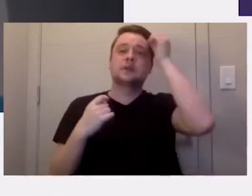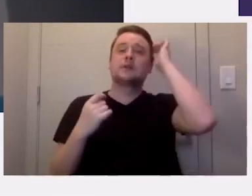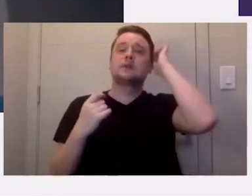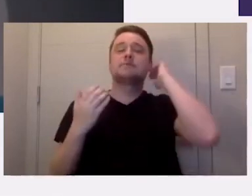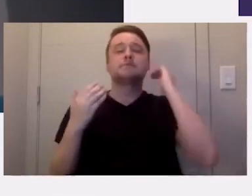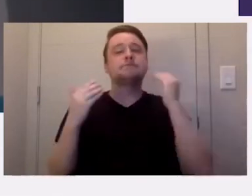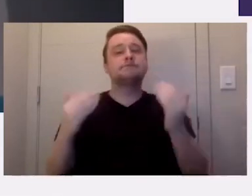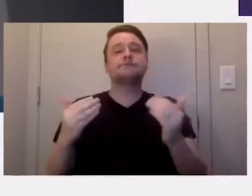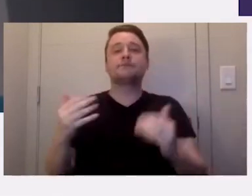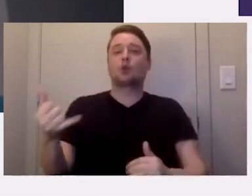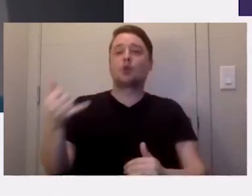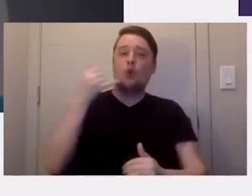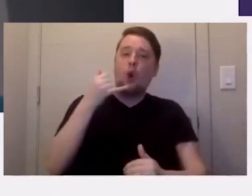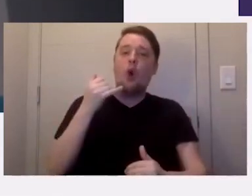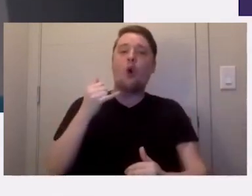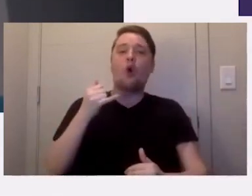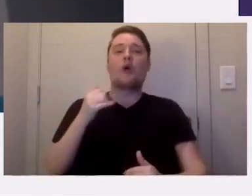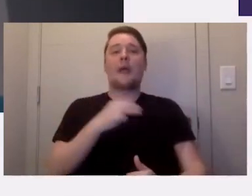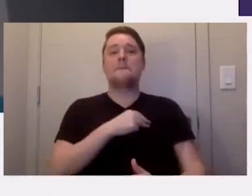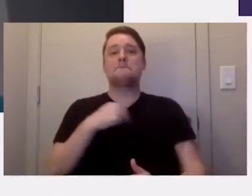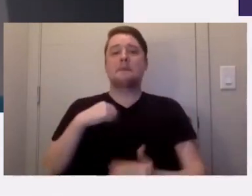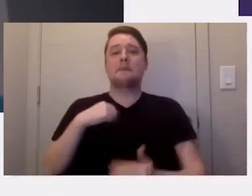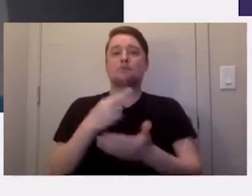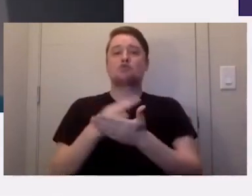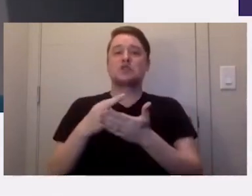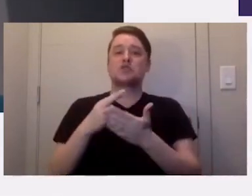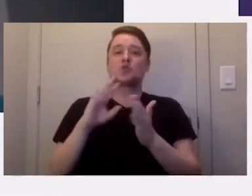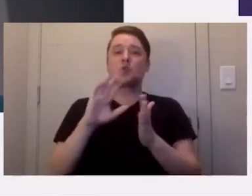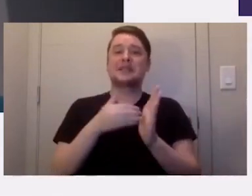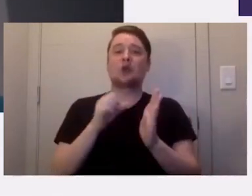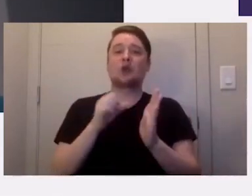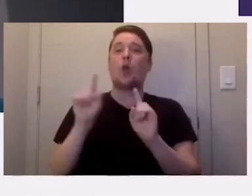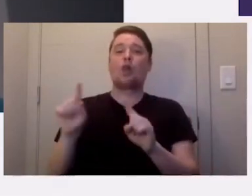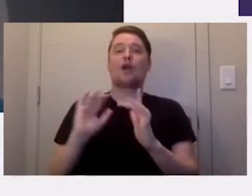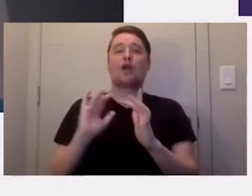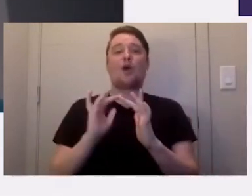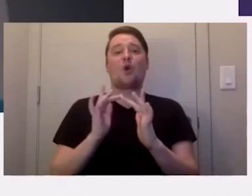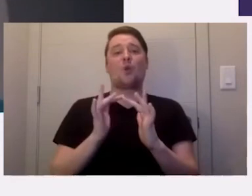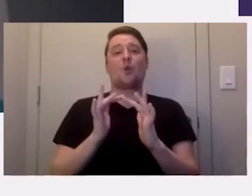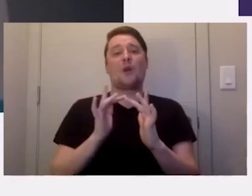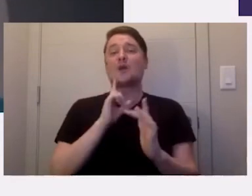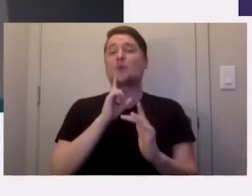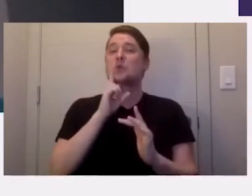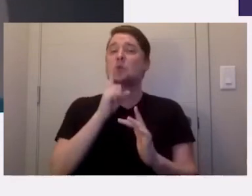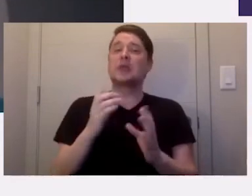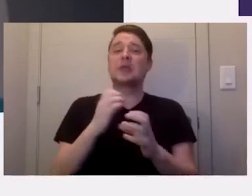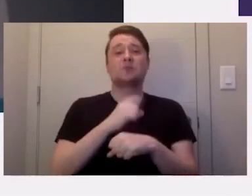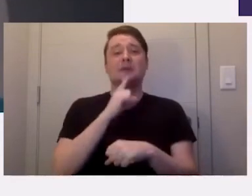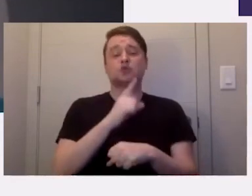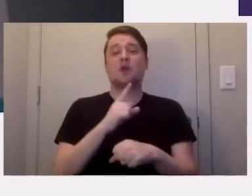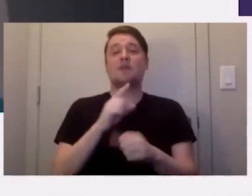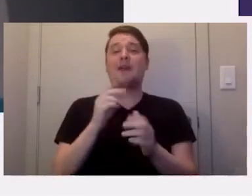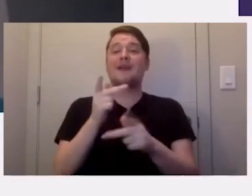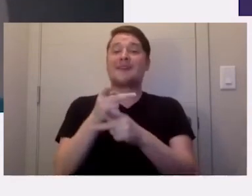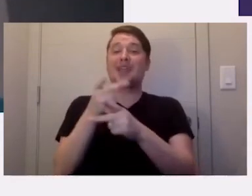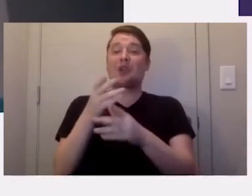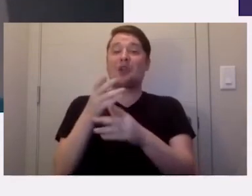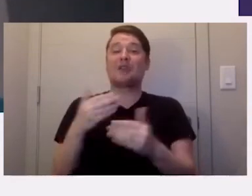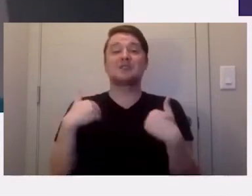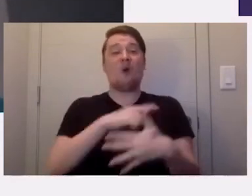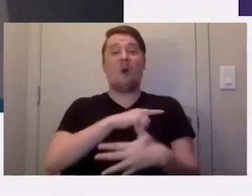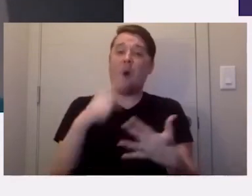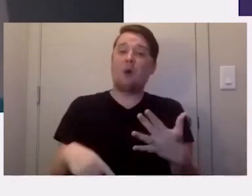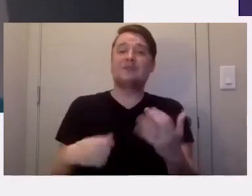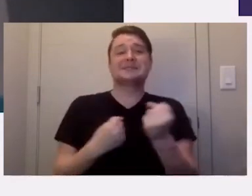free to give us a call at our Member Resource Center or go check out our website. We really want to make sure that caregivers have all of the